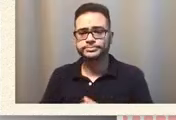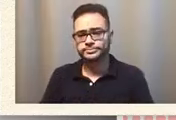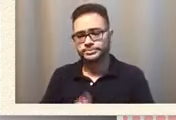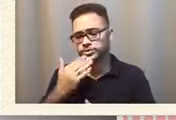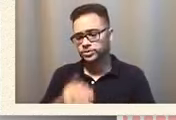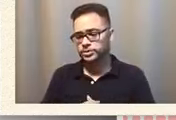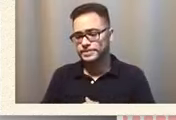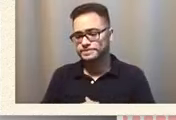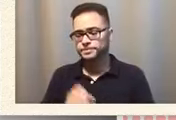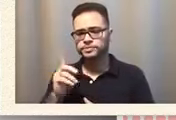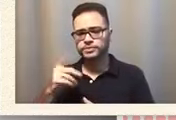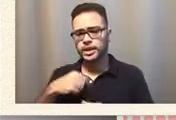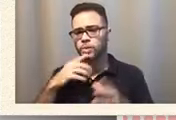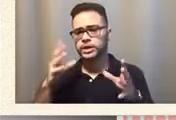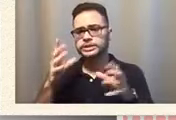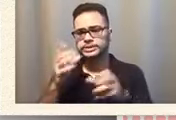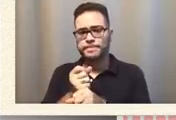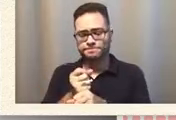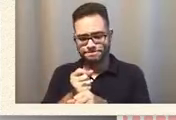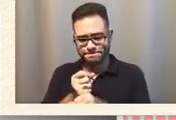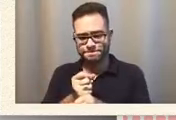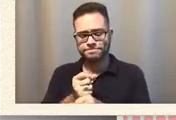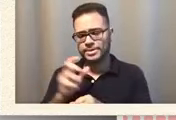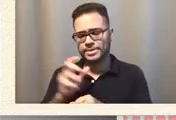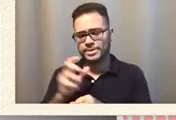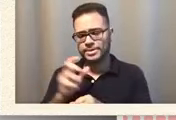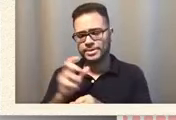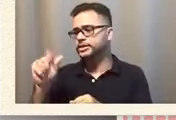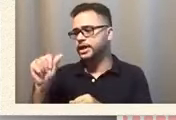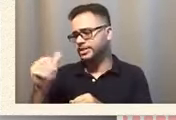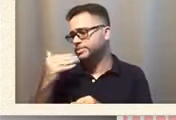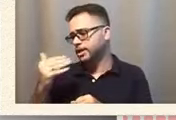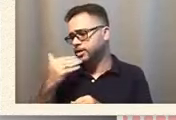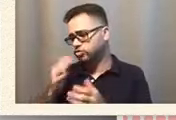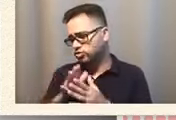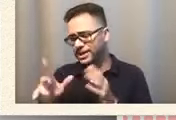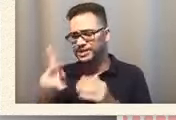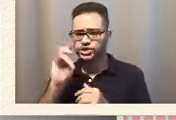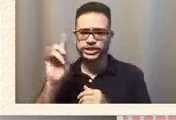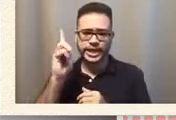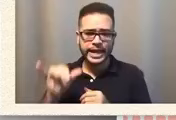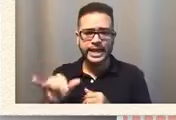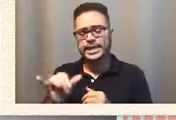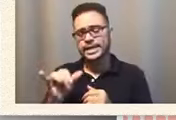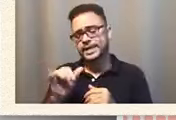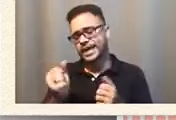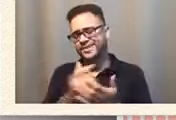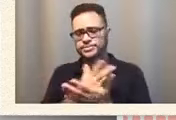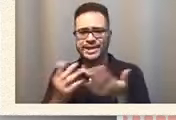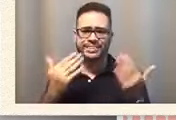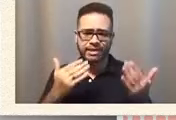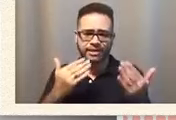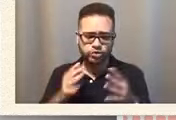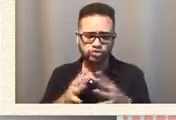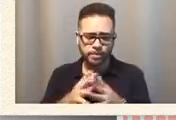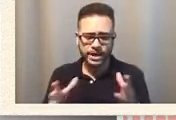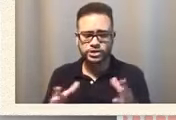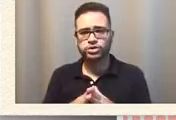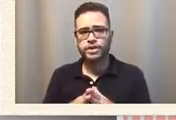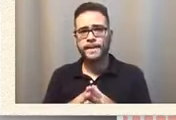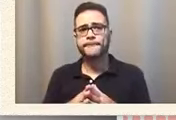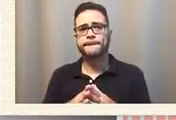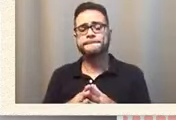there um thank you so much uh kelly christ uh heidi